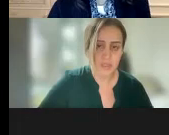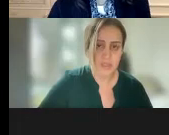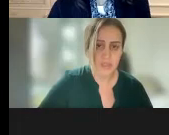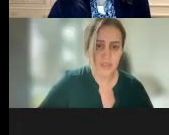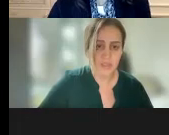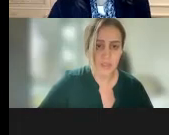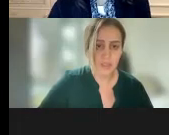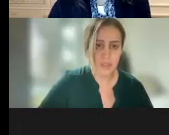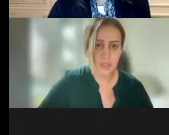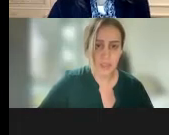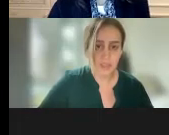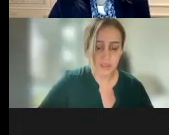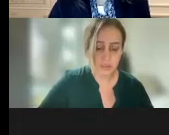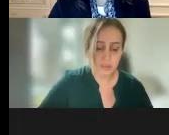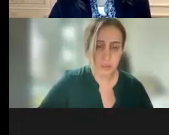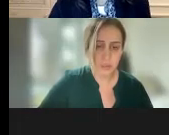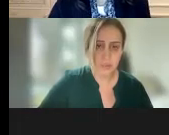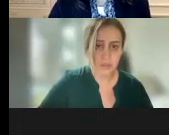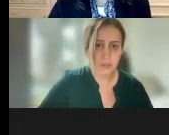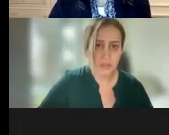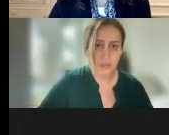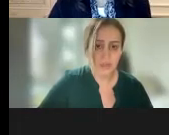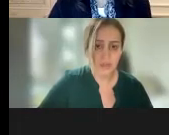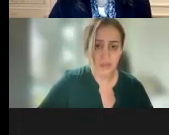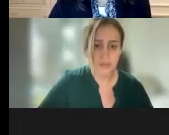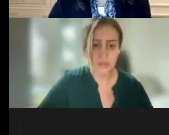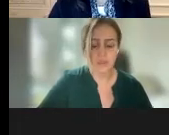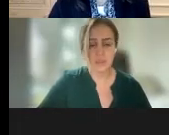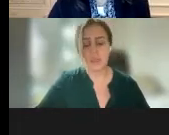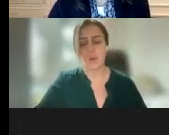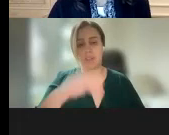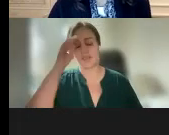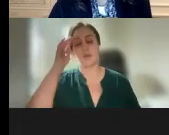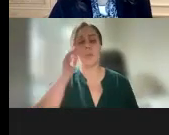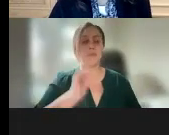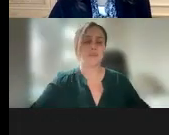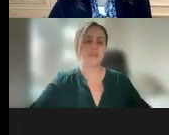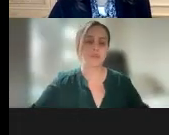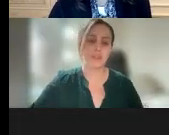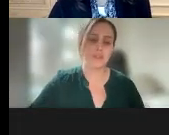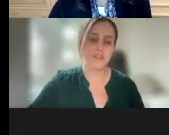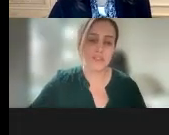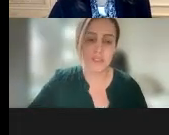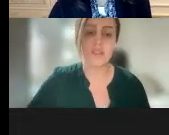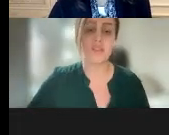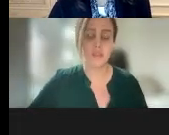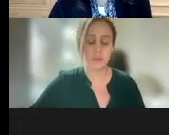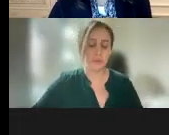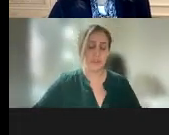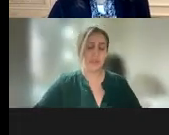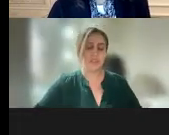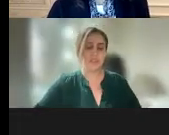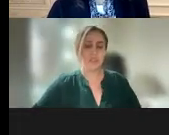how can we best reach out and communicate with members of your neighborhood or your community about environmental energy